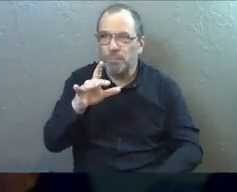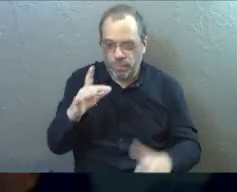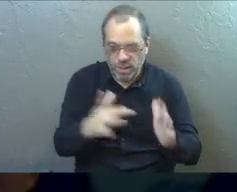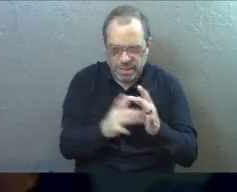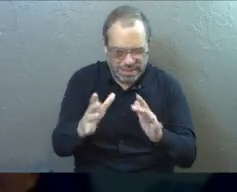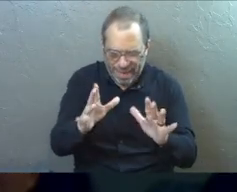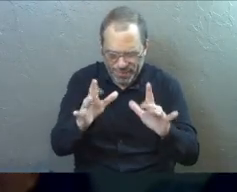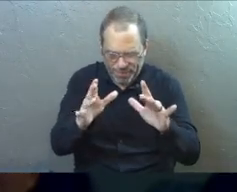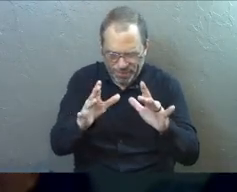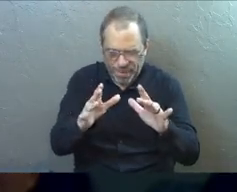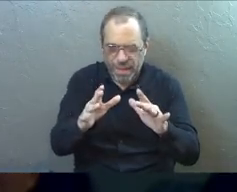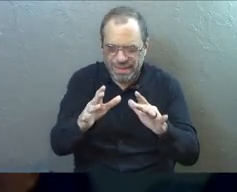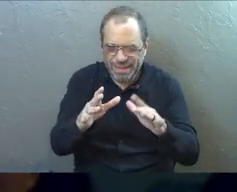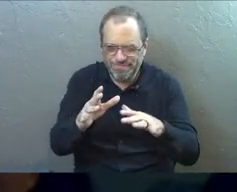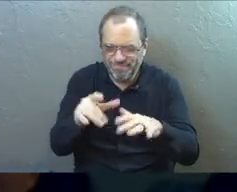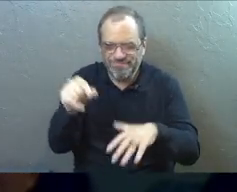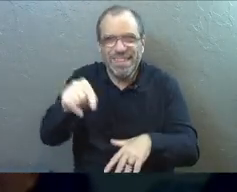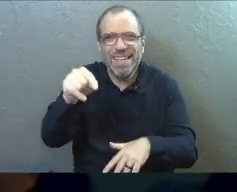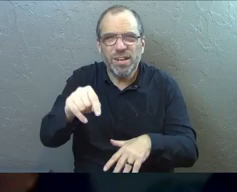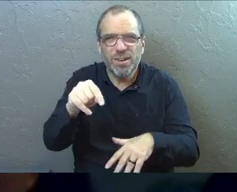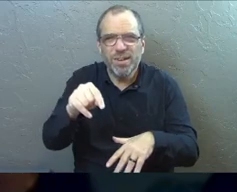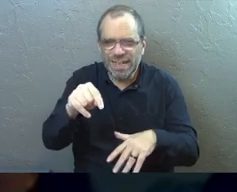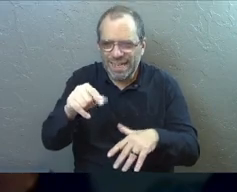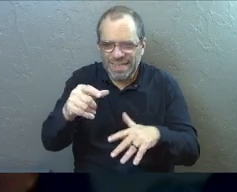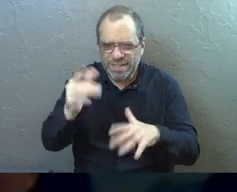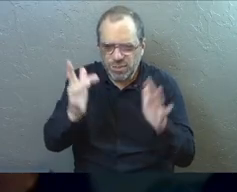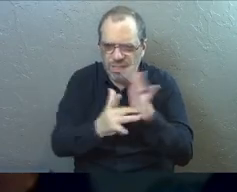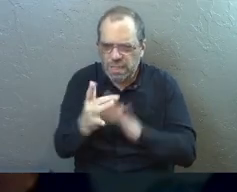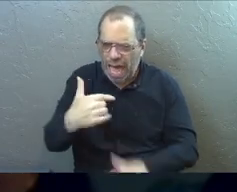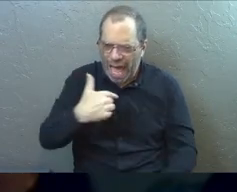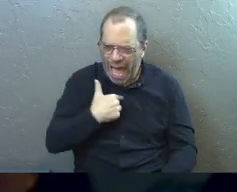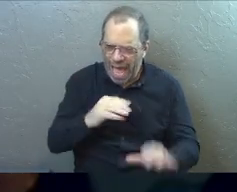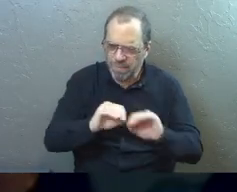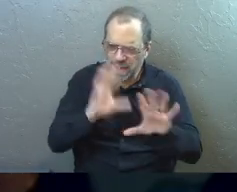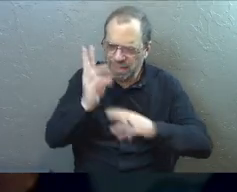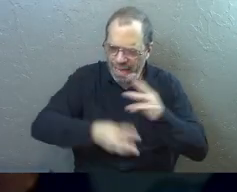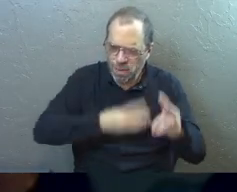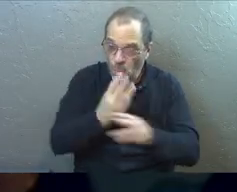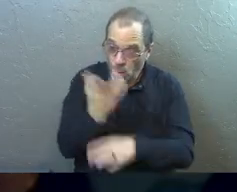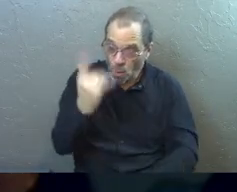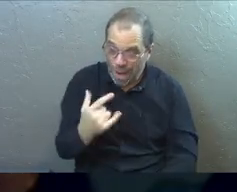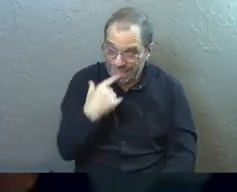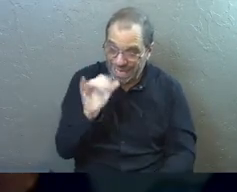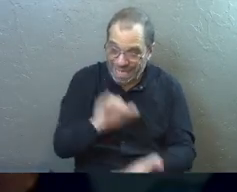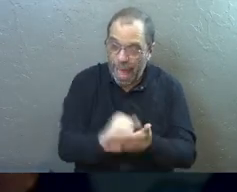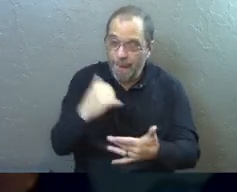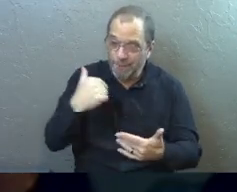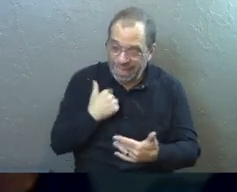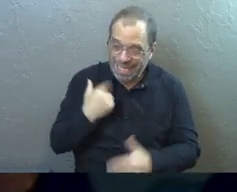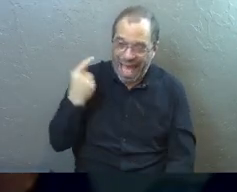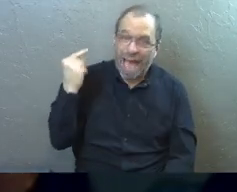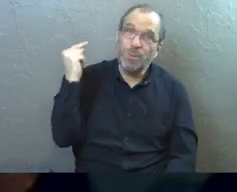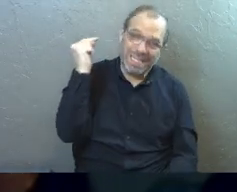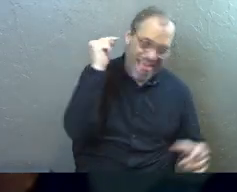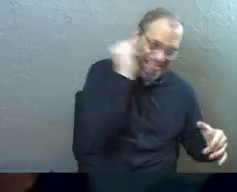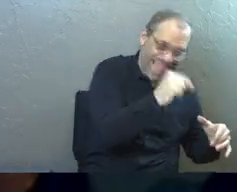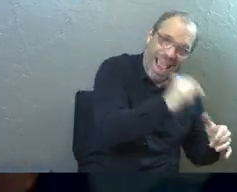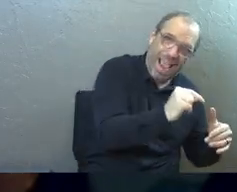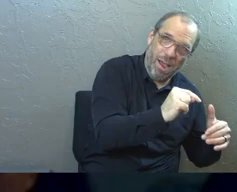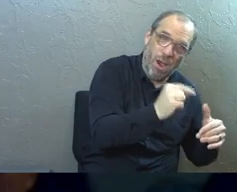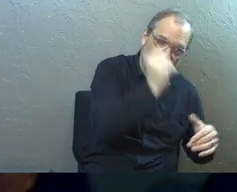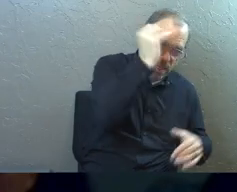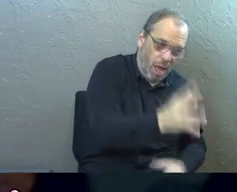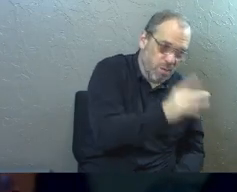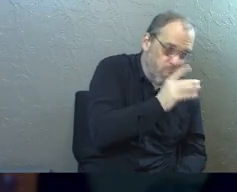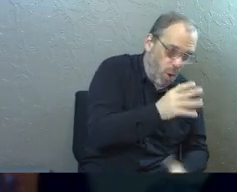is saying here, I think the clue that we're putting together, Jesus says, I am the light of the world. And the reason I can say that is I was there. When